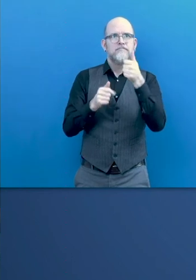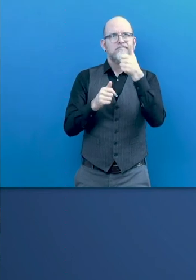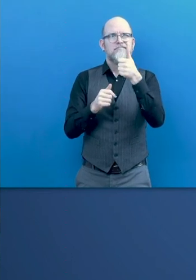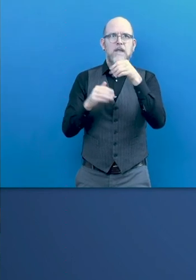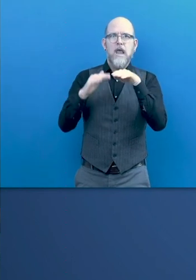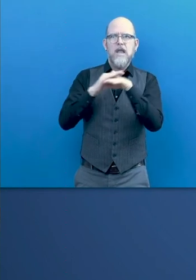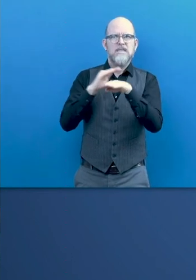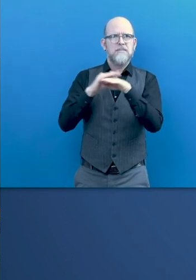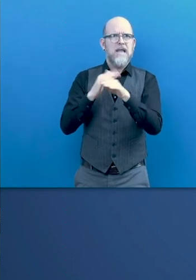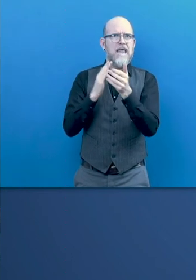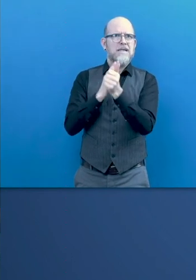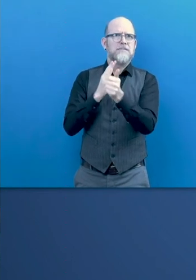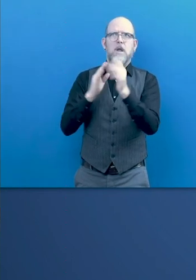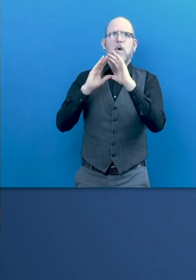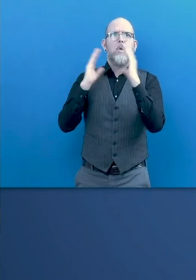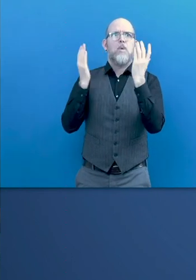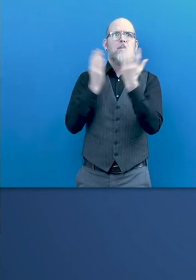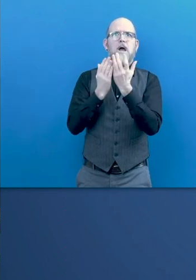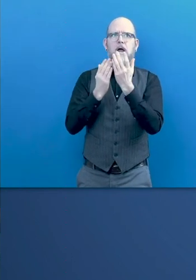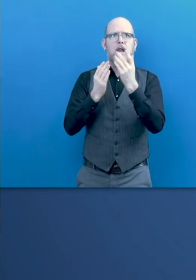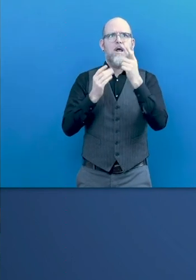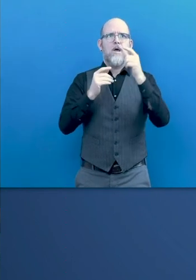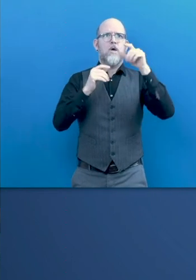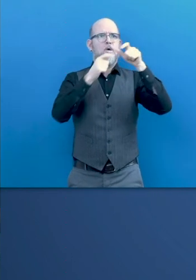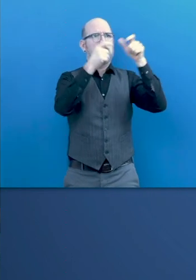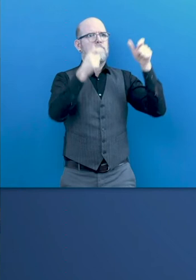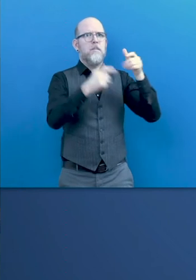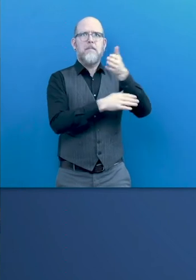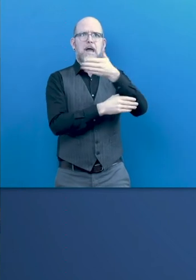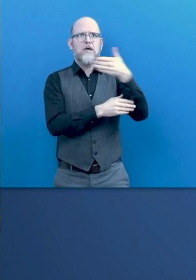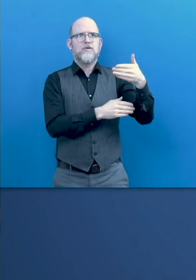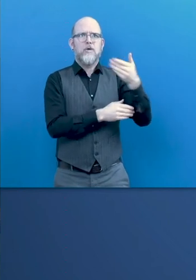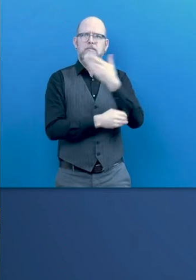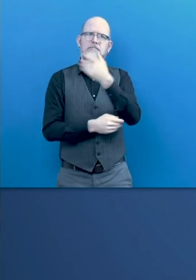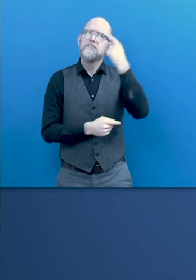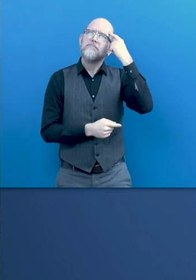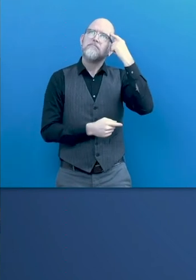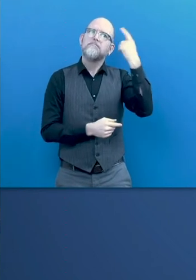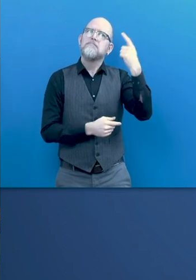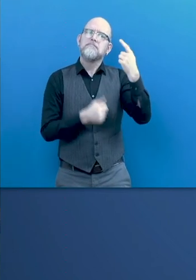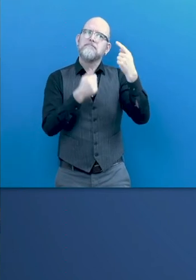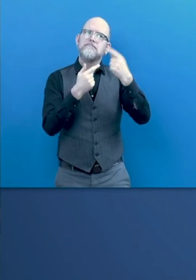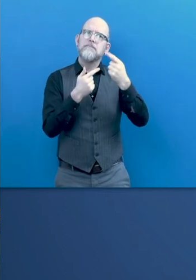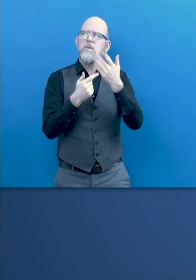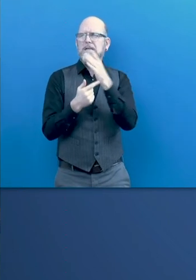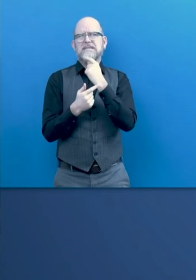what are in your opinion, the elements that that you need more added value? Carlos.